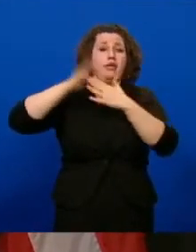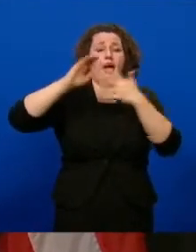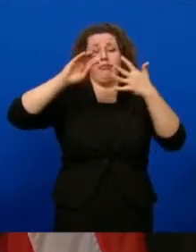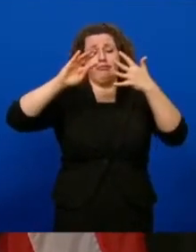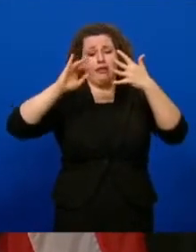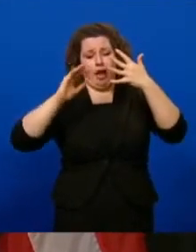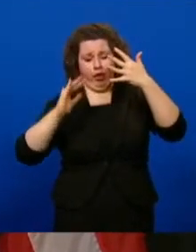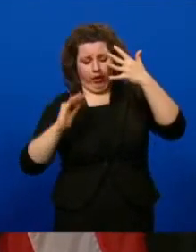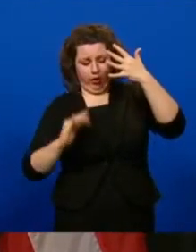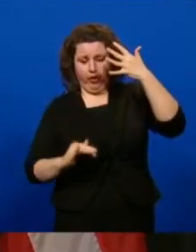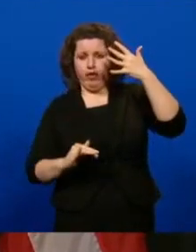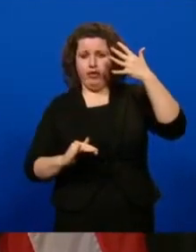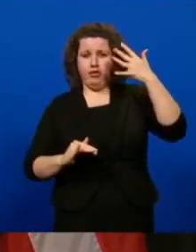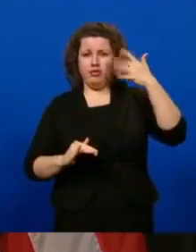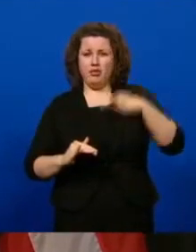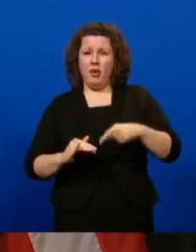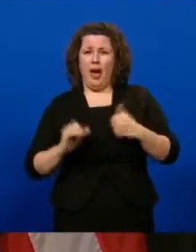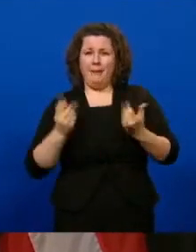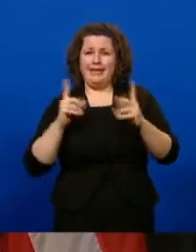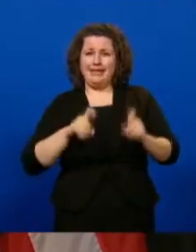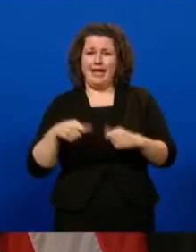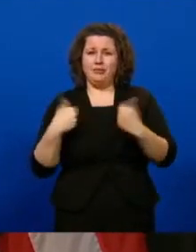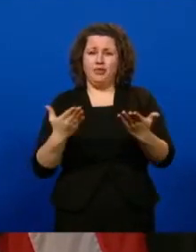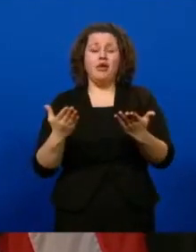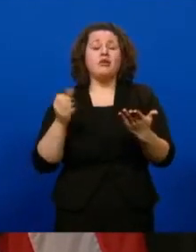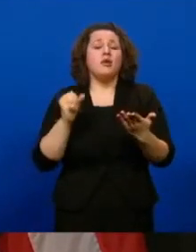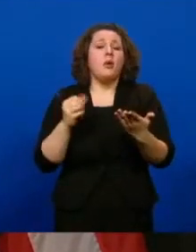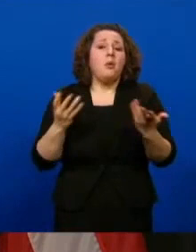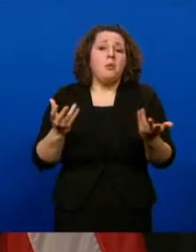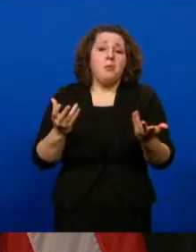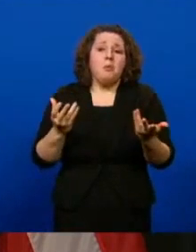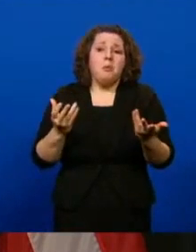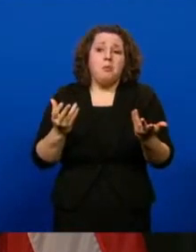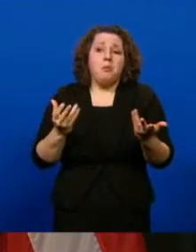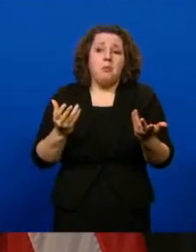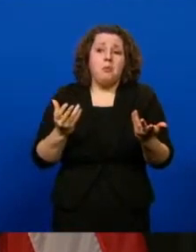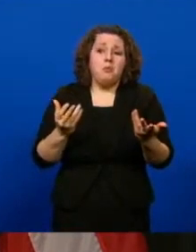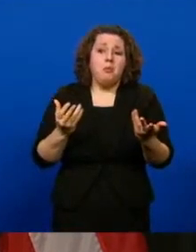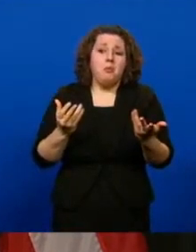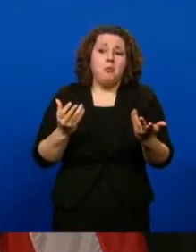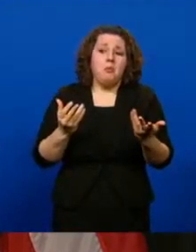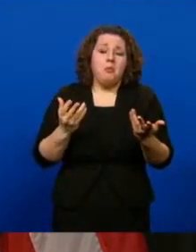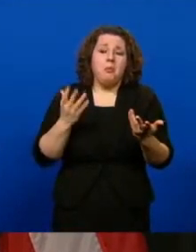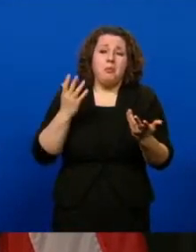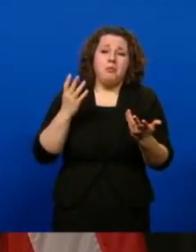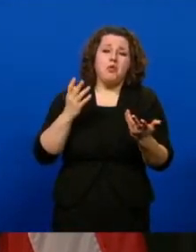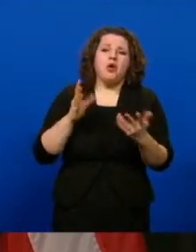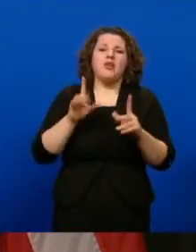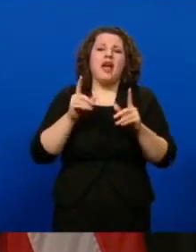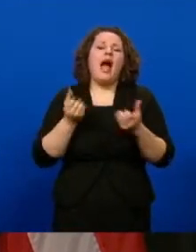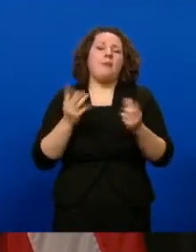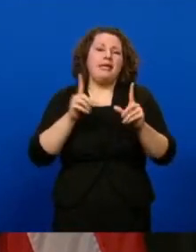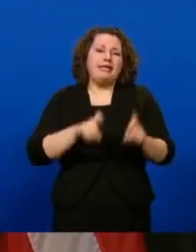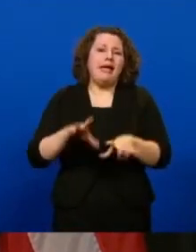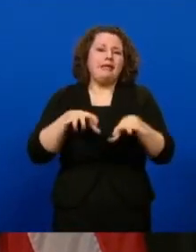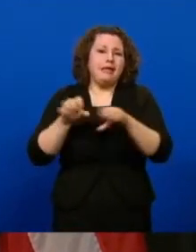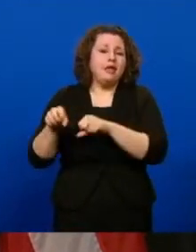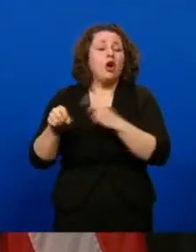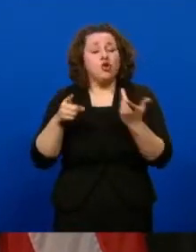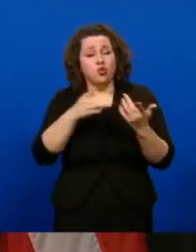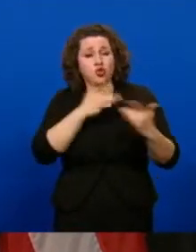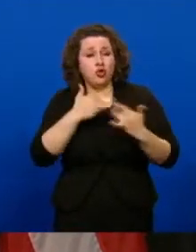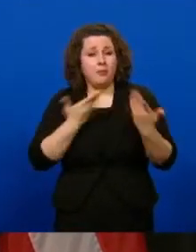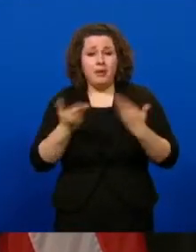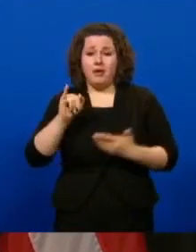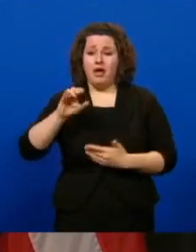the number of tests being administered. What do you, what reason do you think that might be, and are you concerned that Iowa